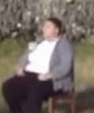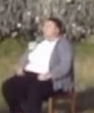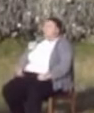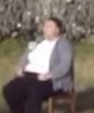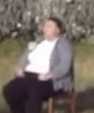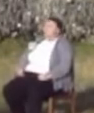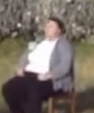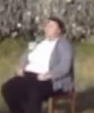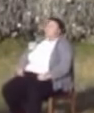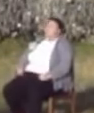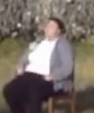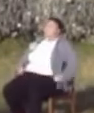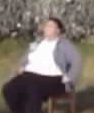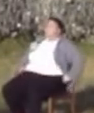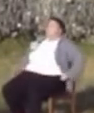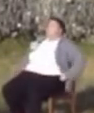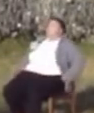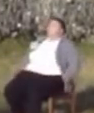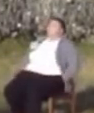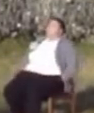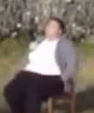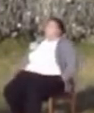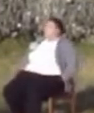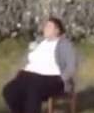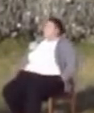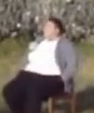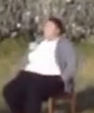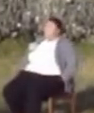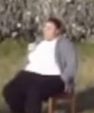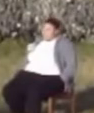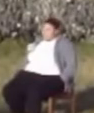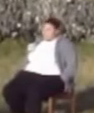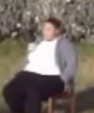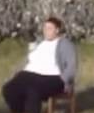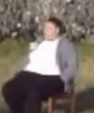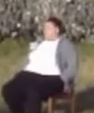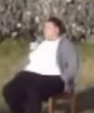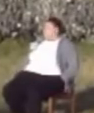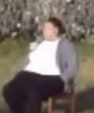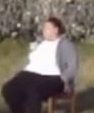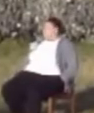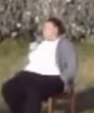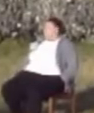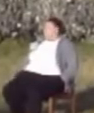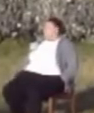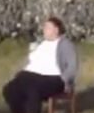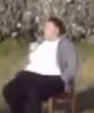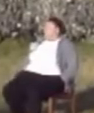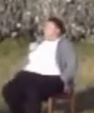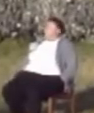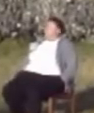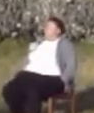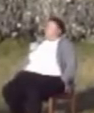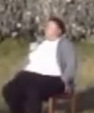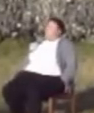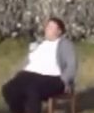a bit of pressure when you go into a new year and it's like you're supposed to make all of these changes and you're supposed to make the most of your time and you're